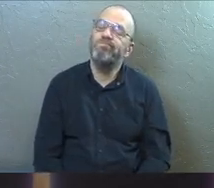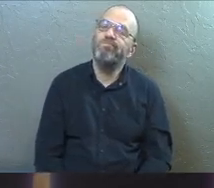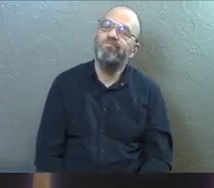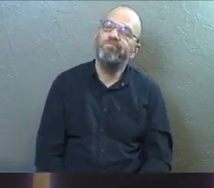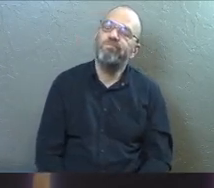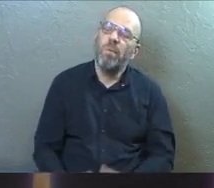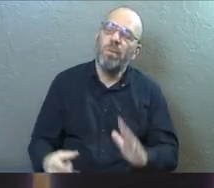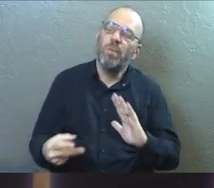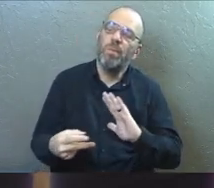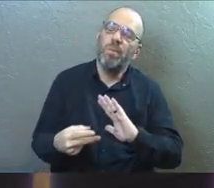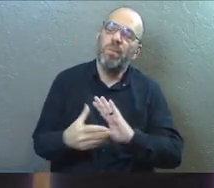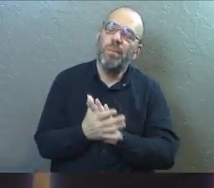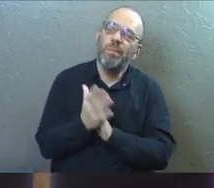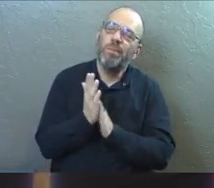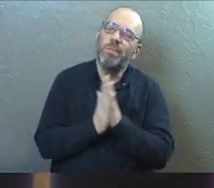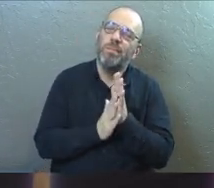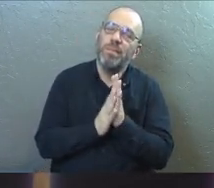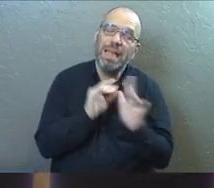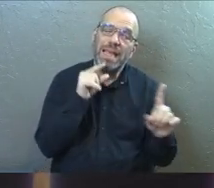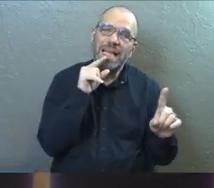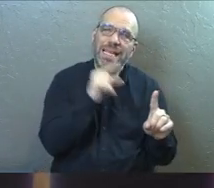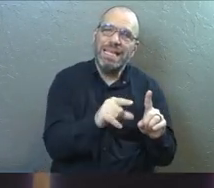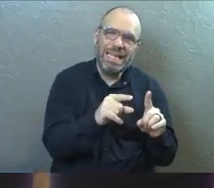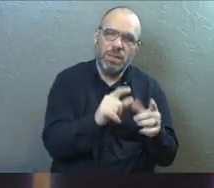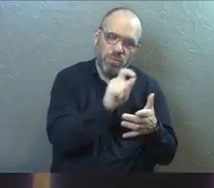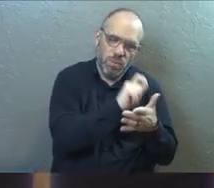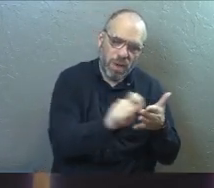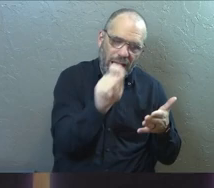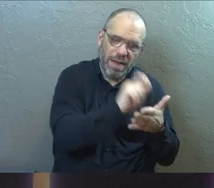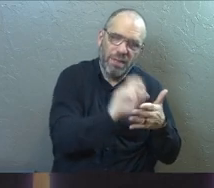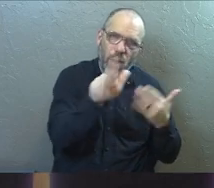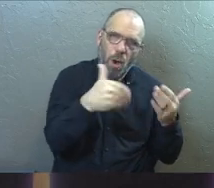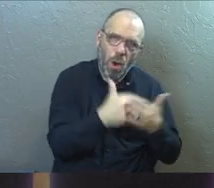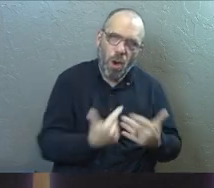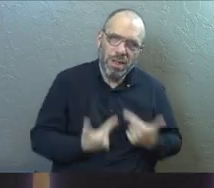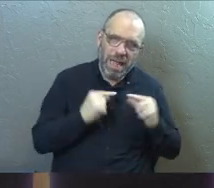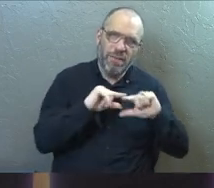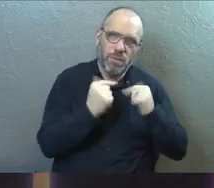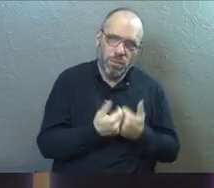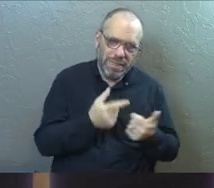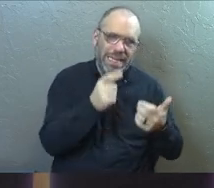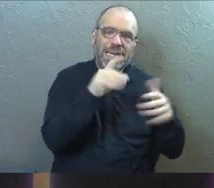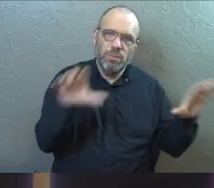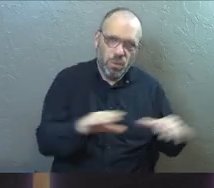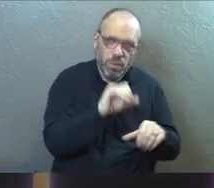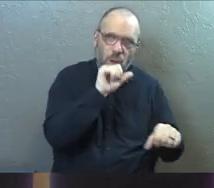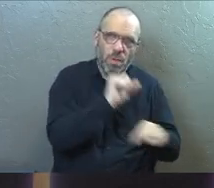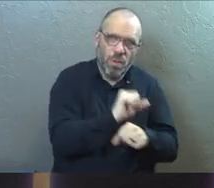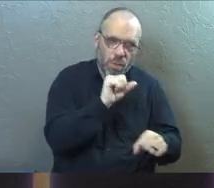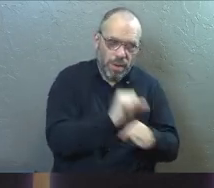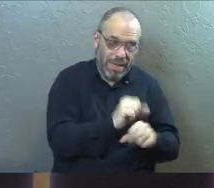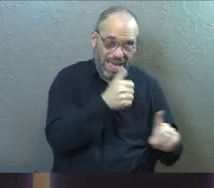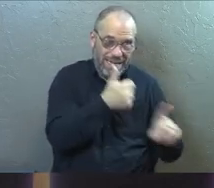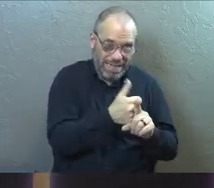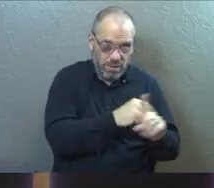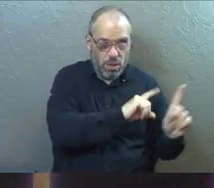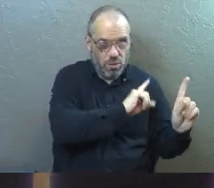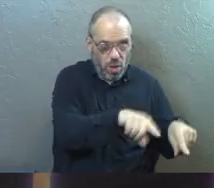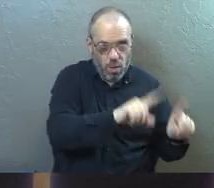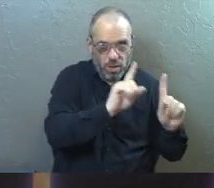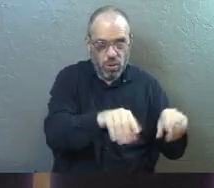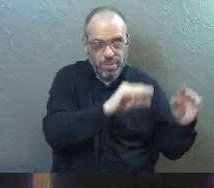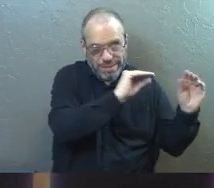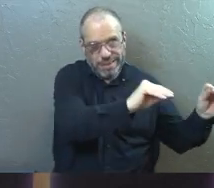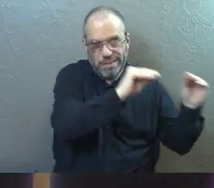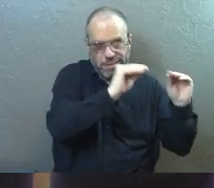What do you mean? He was writing the curriculum for every single life group. And he was personally attending and doing